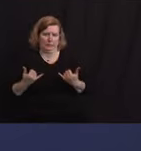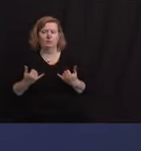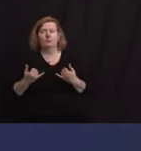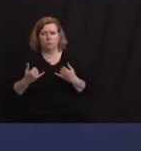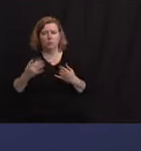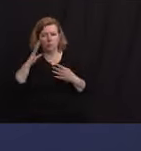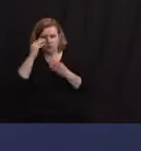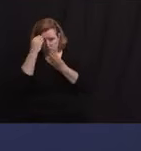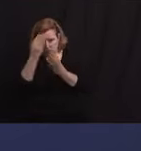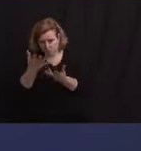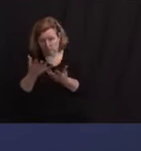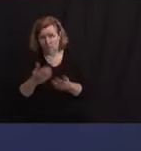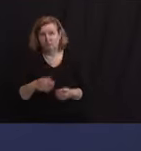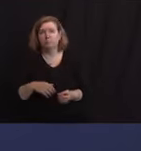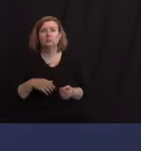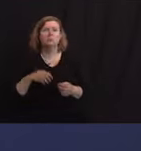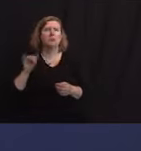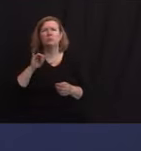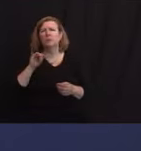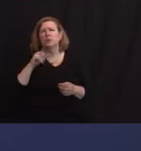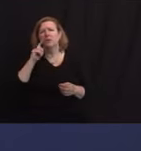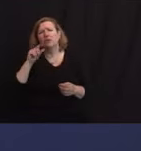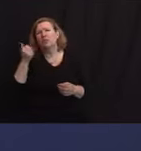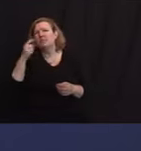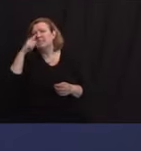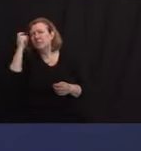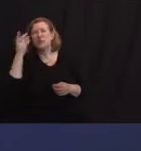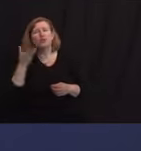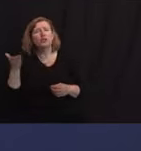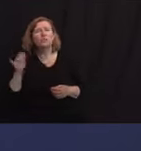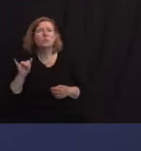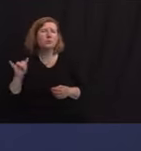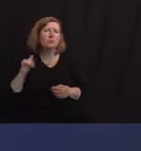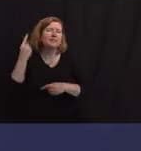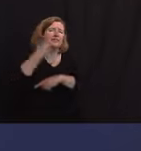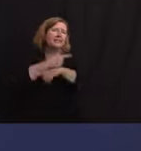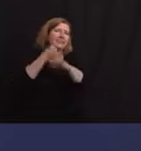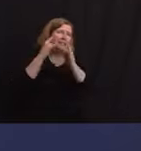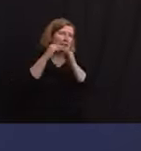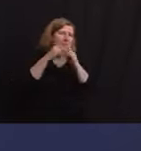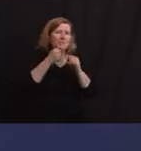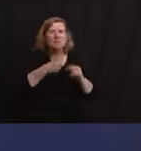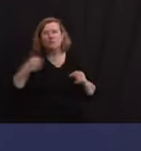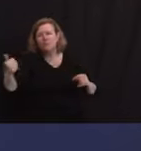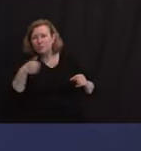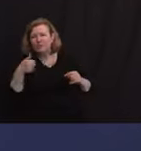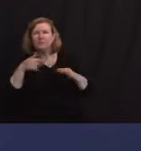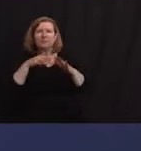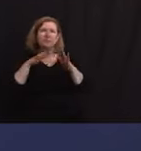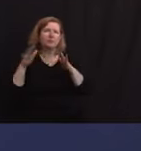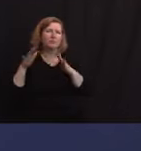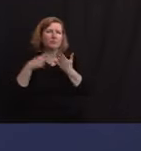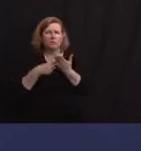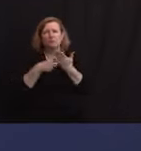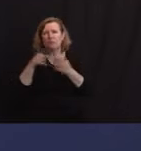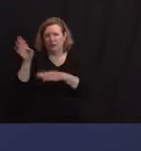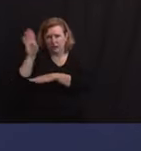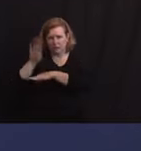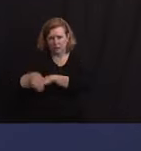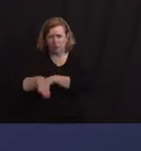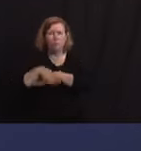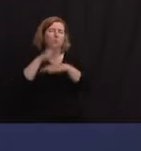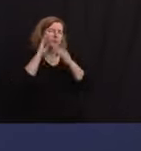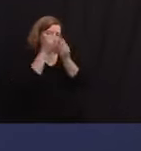and other summer stuff. think on our list there's day camps, for instance. So we want to hit several things. And